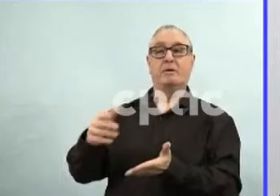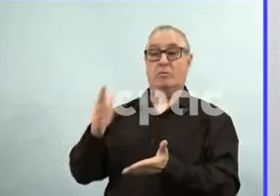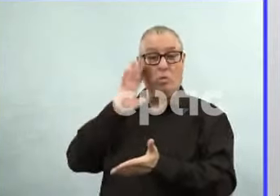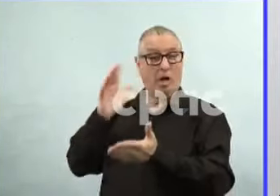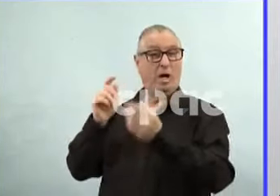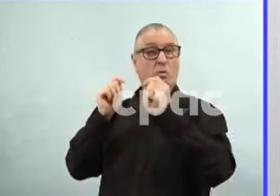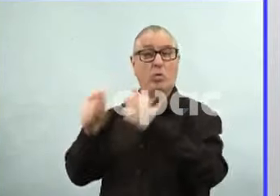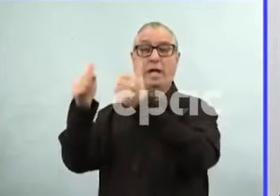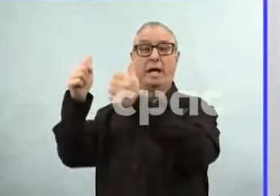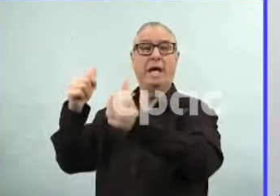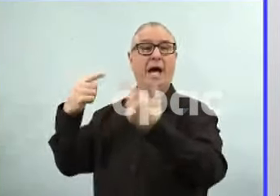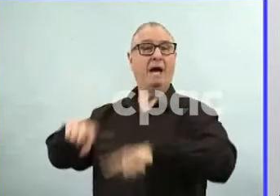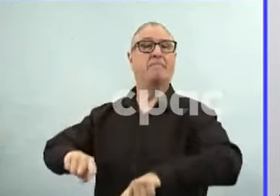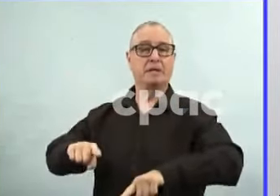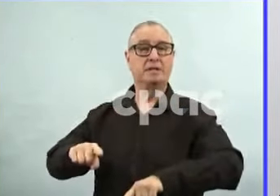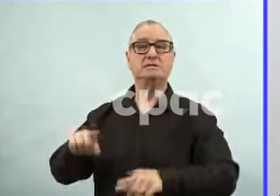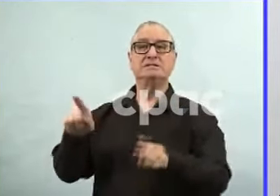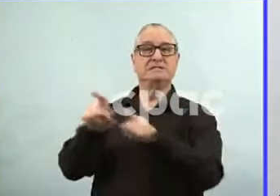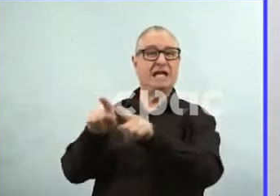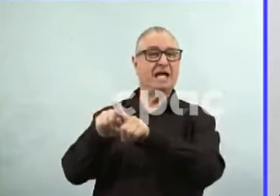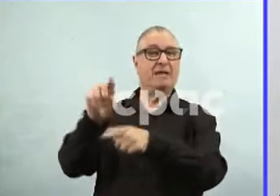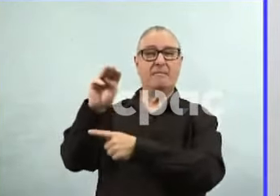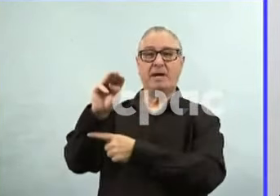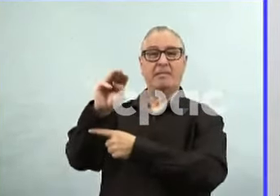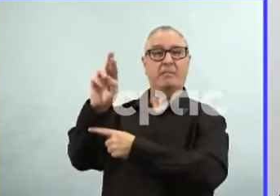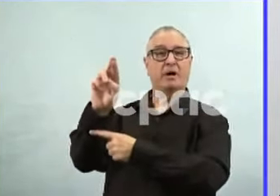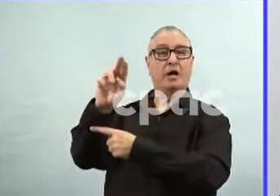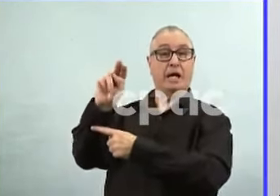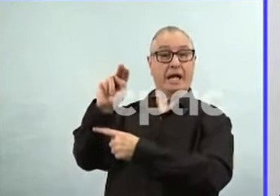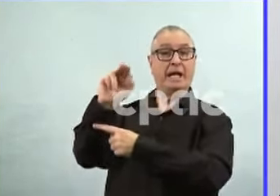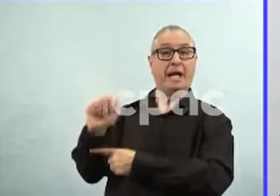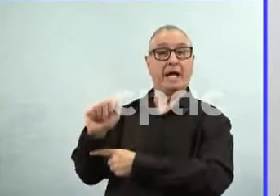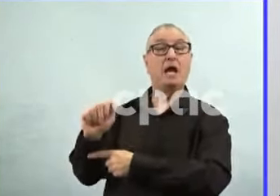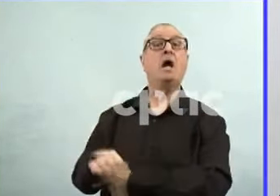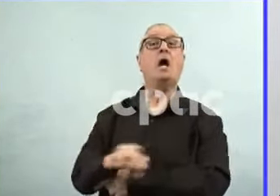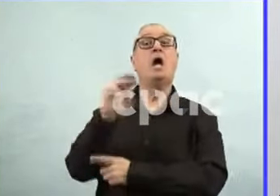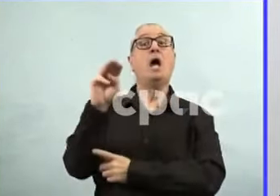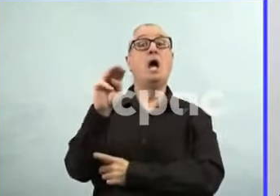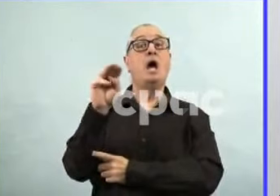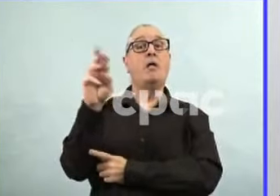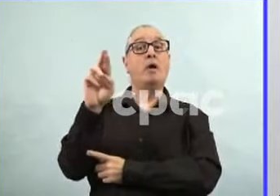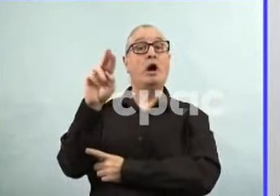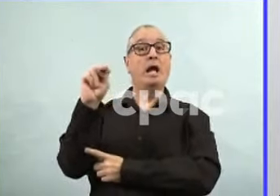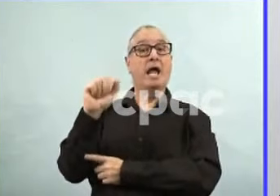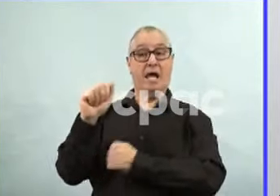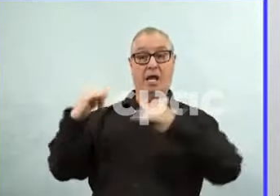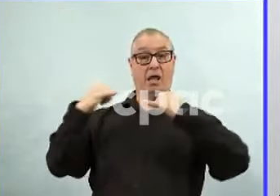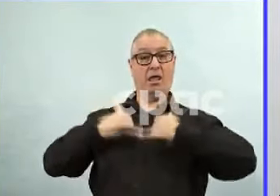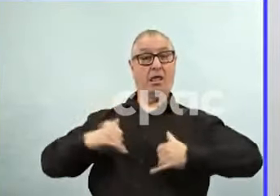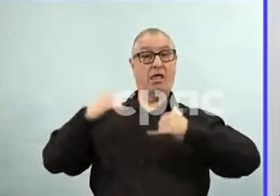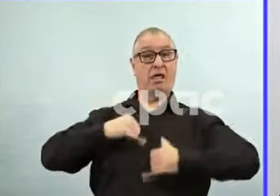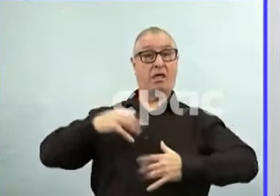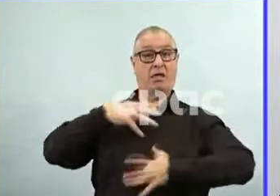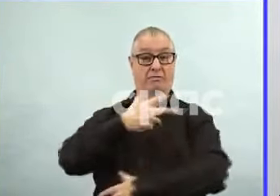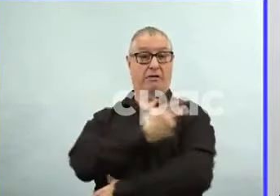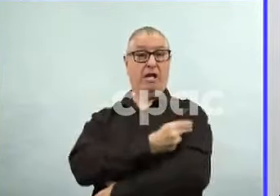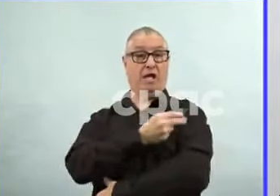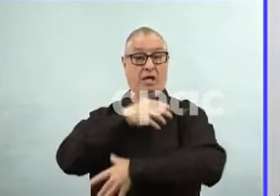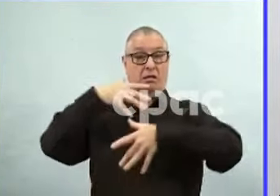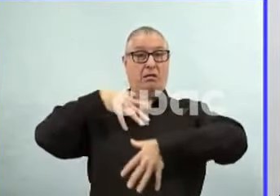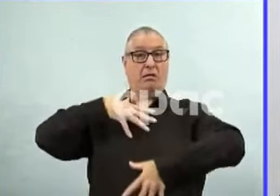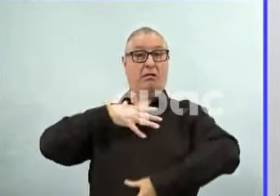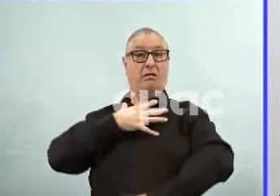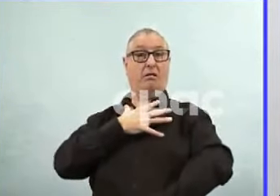vaccines. mRNA degrades rapidly. You wouldn't expect any of these vaccines to have any longer-term side effects.